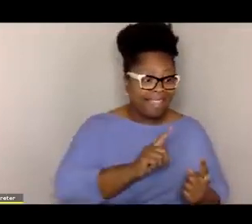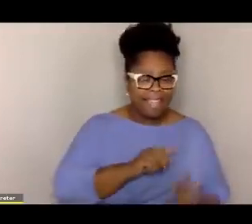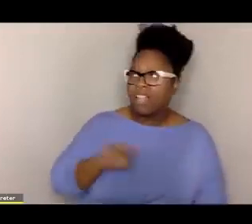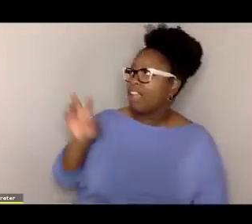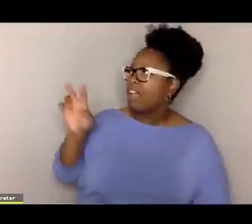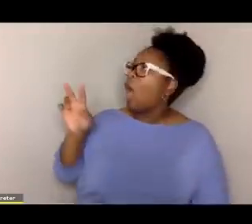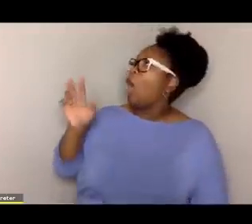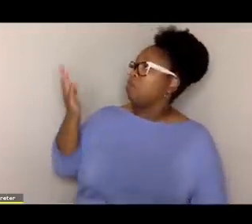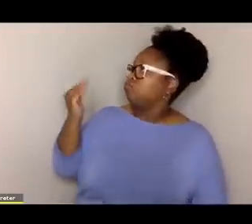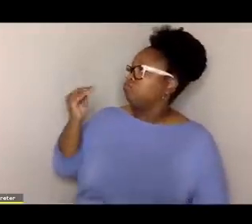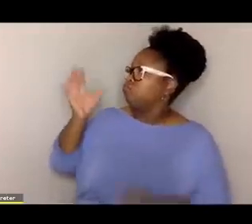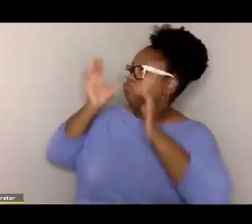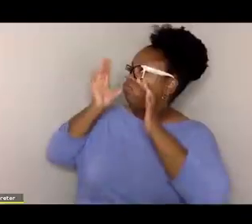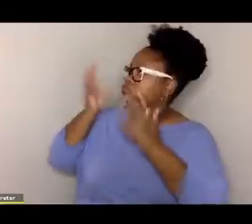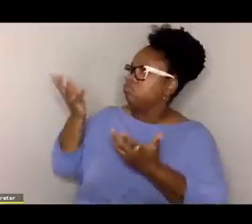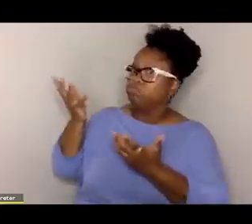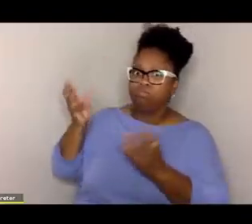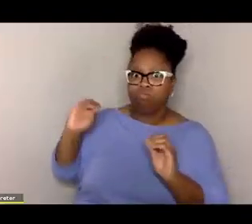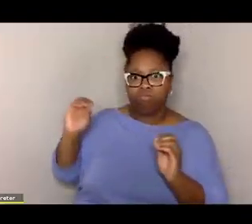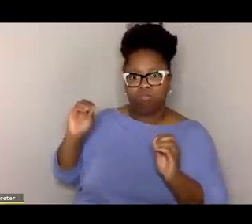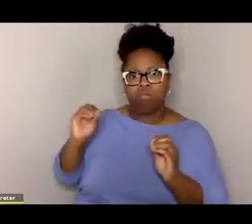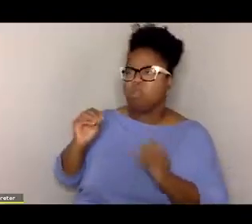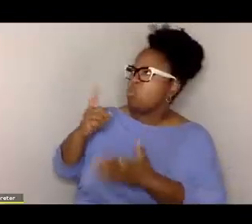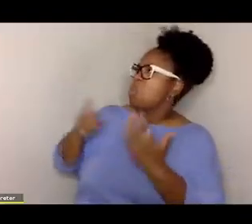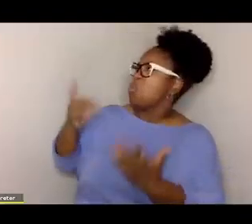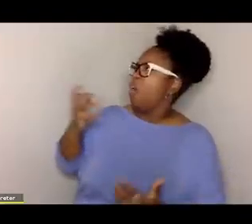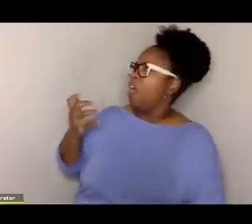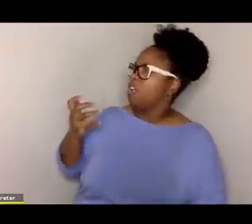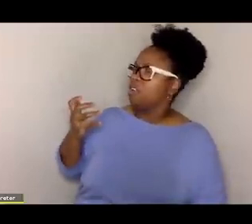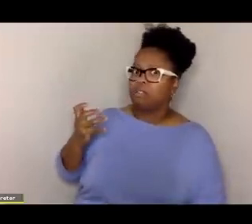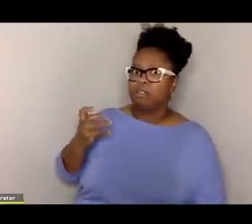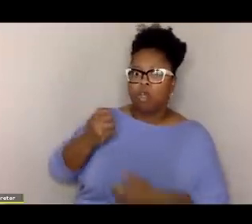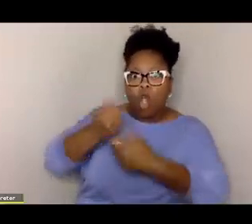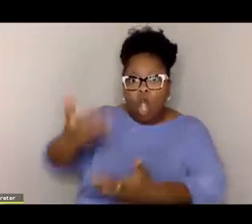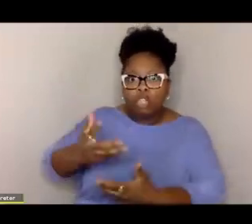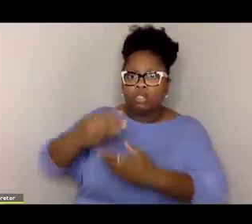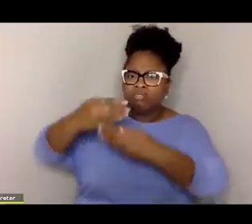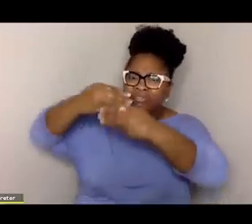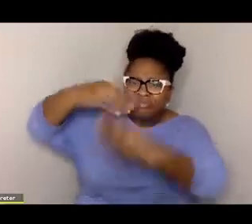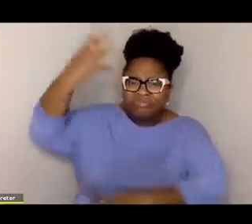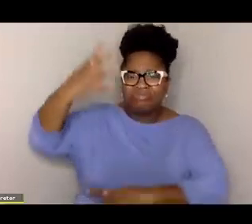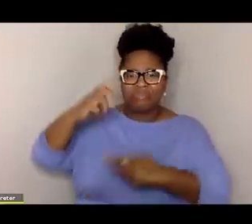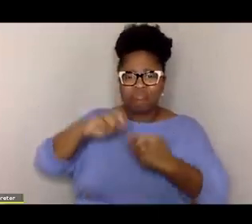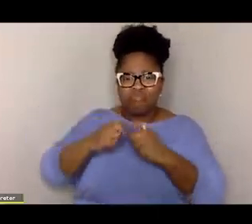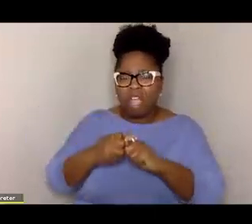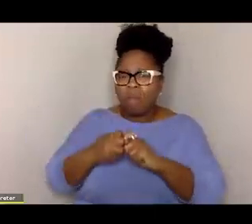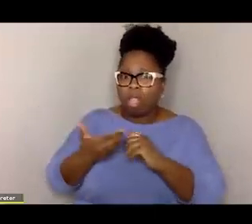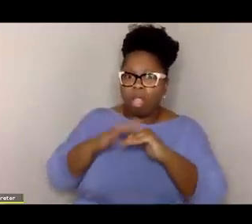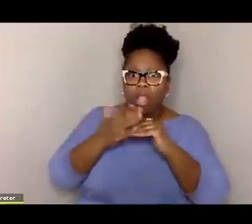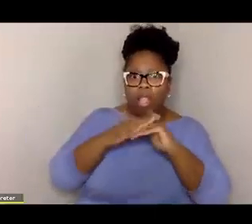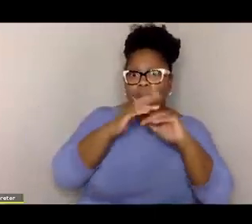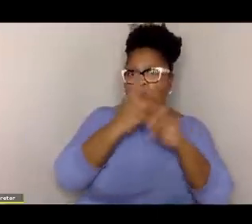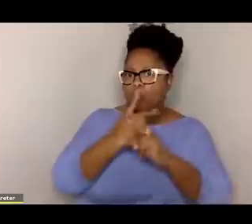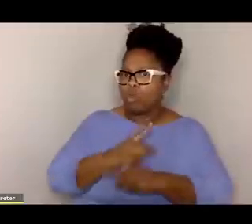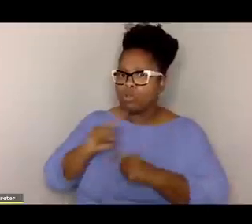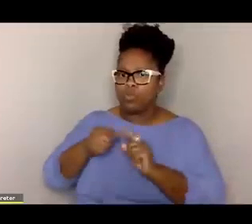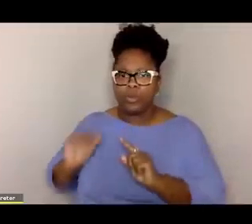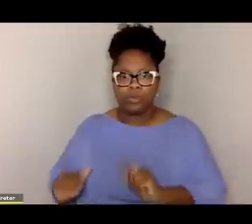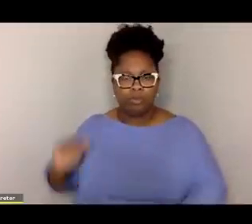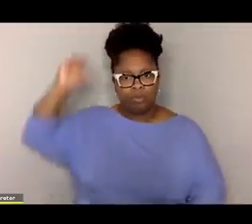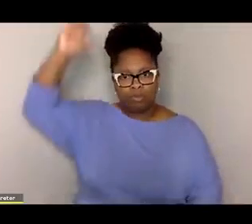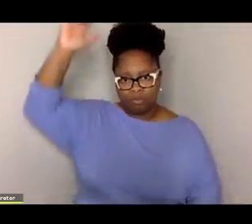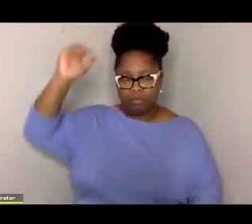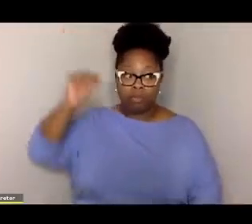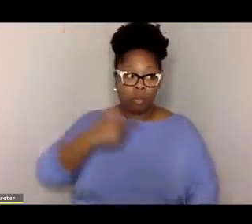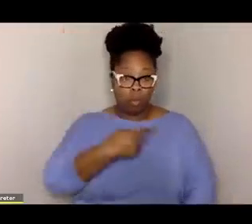let me listen to you. And that leads to this cascade of problems that just magnifies as you get older. And the key thing that we